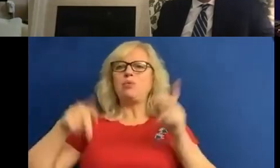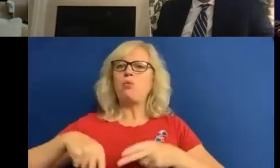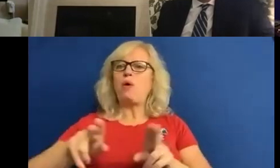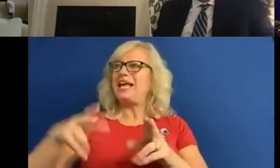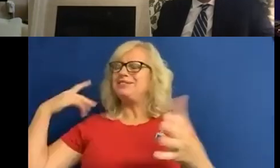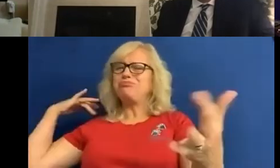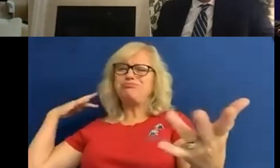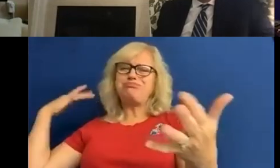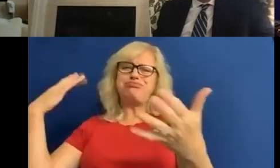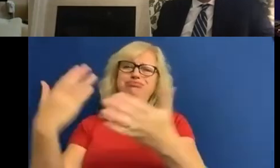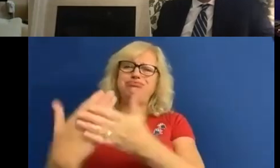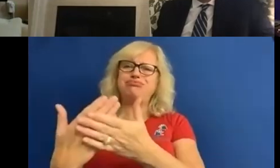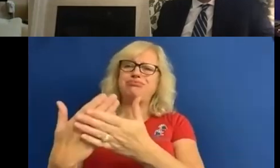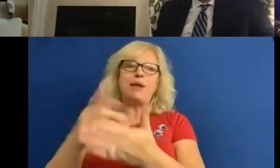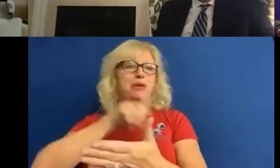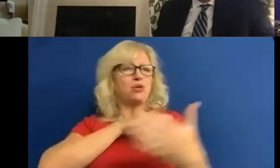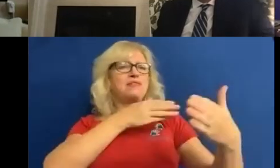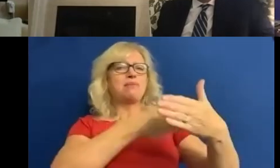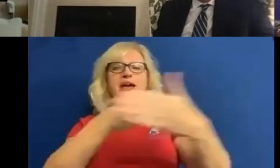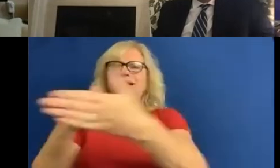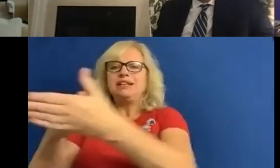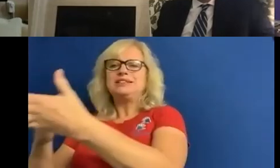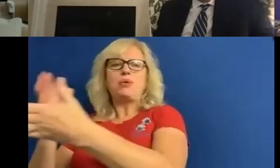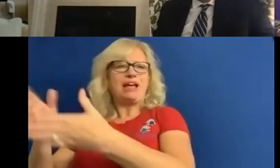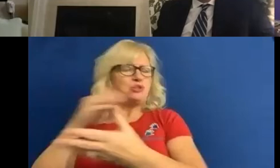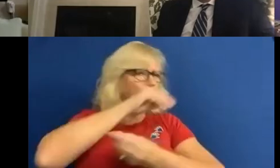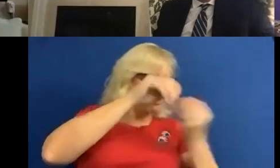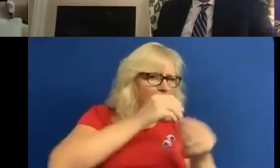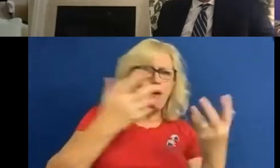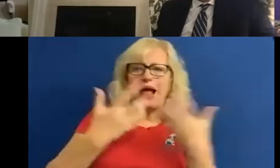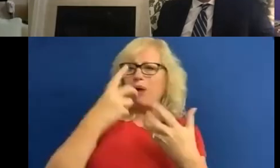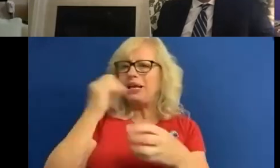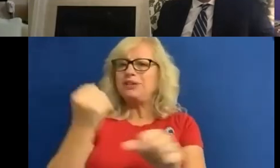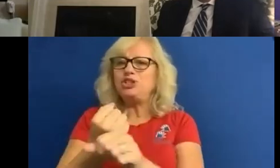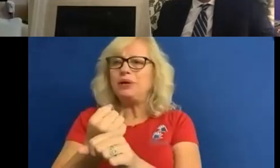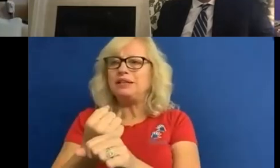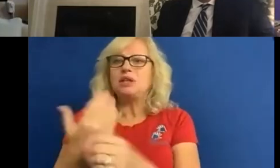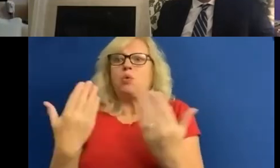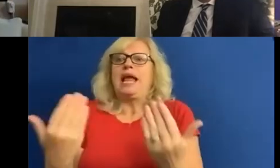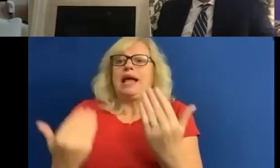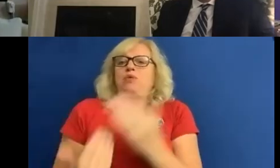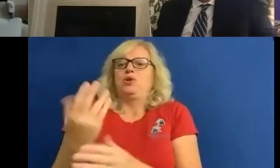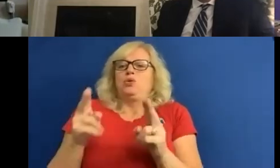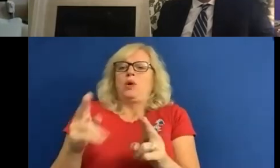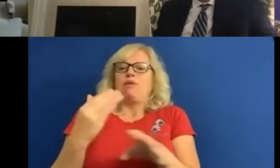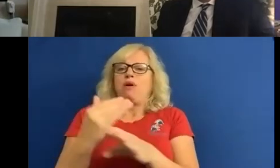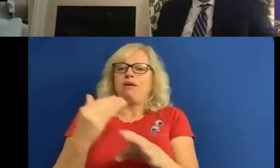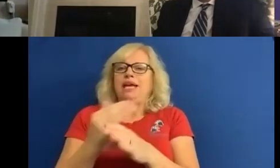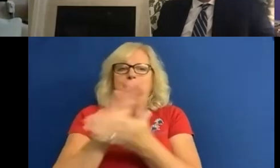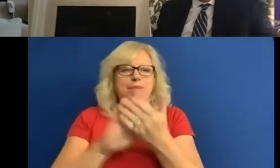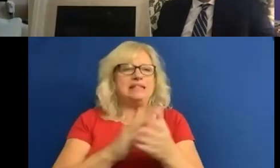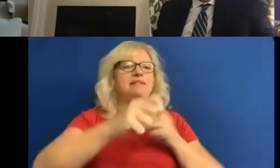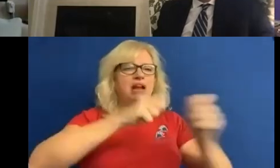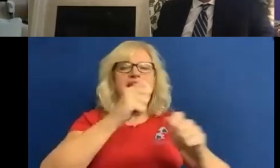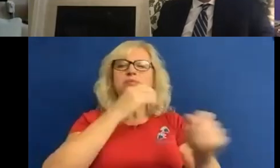around the barriers that we that we face in front of us. So actually, the new way of working, where we're working more flexibly, we're